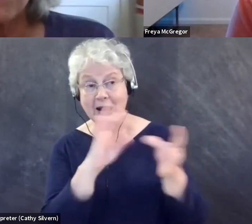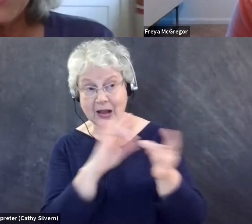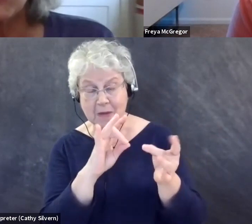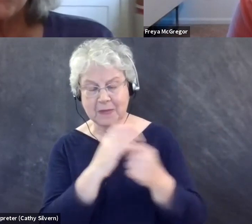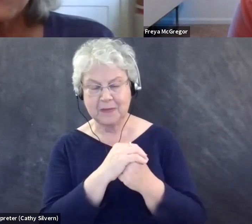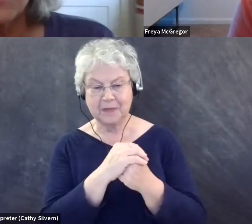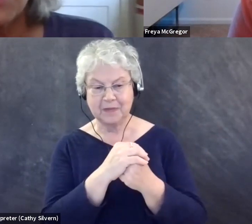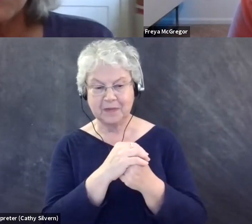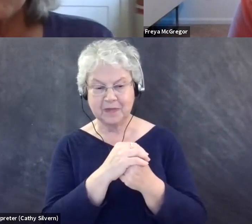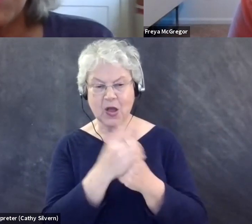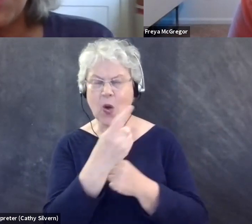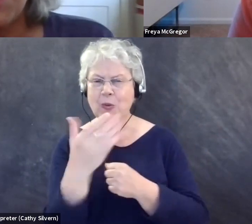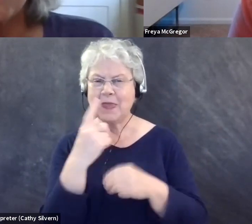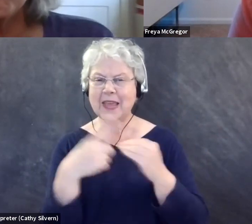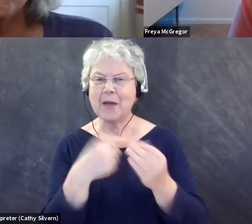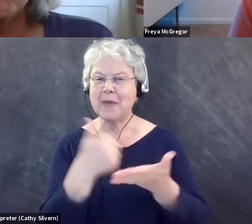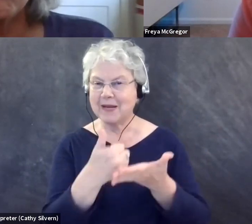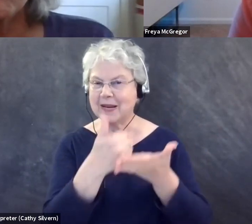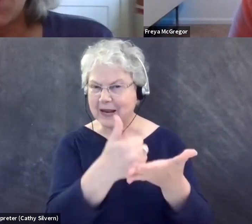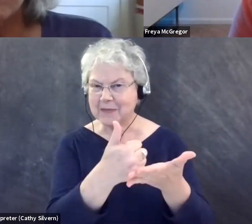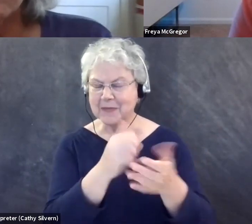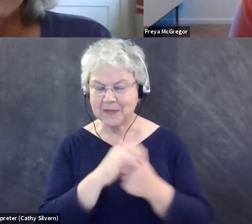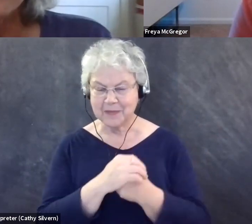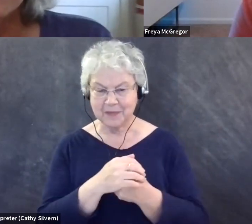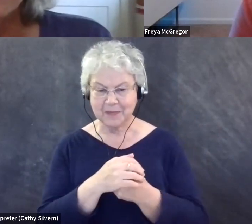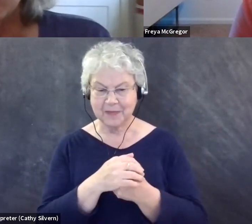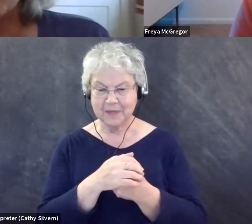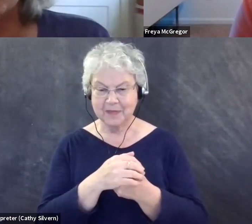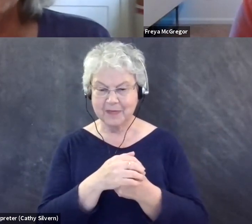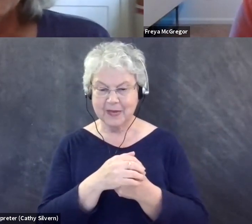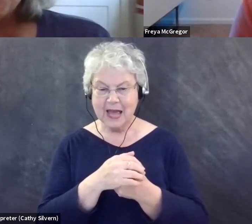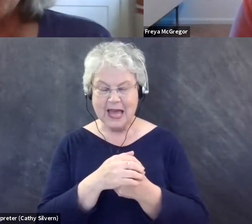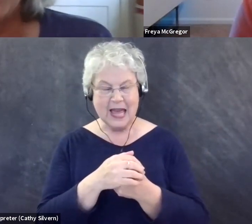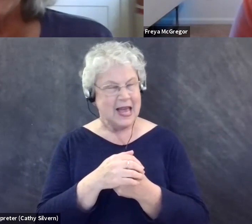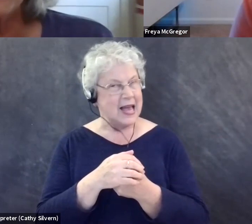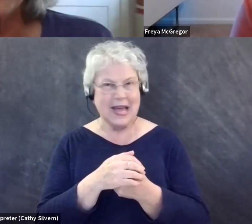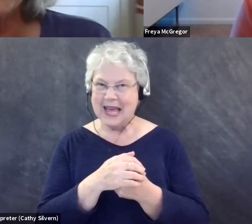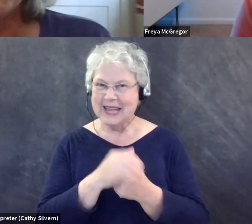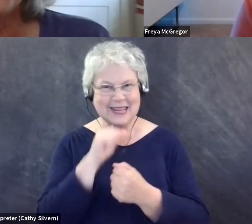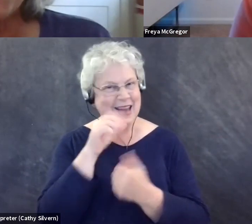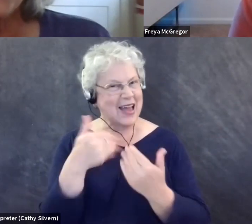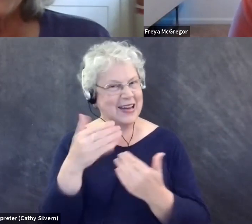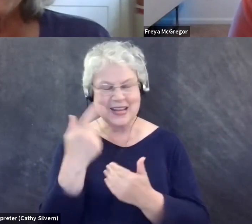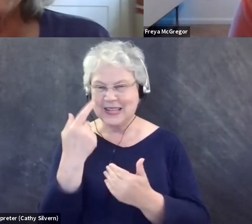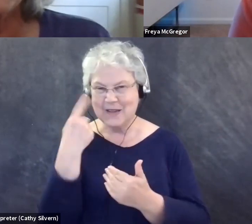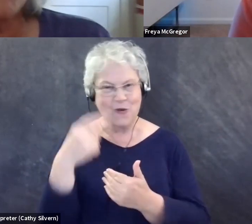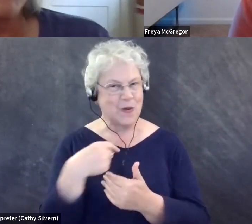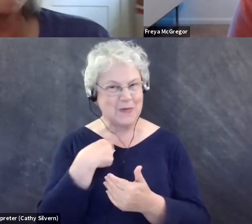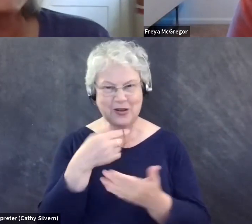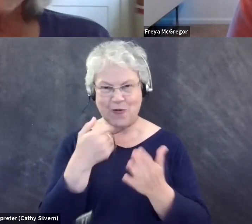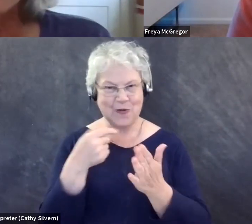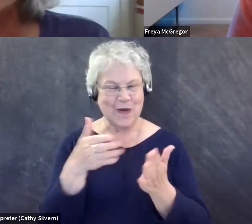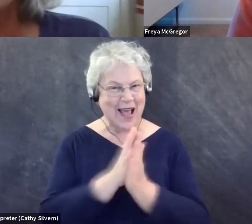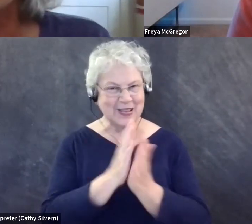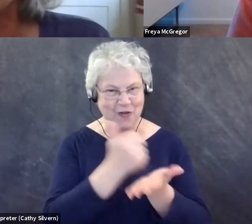help. I'm not easily helpable, but if something, if